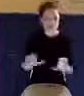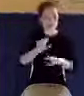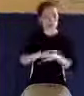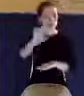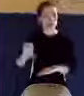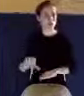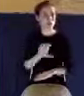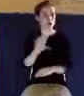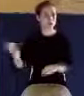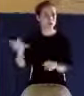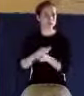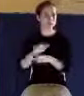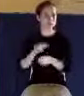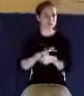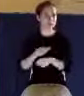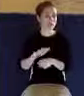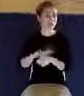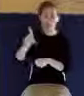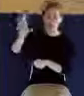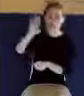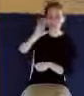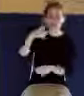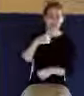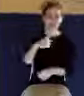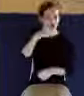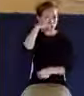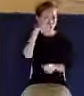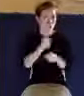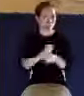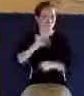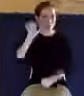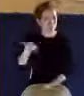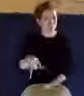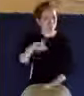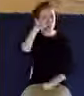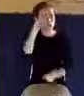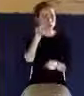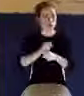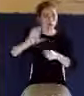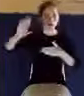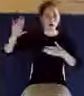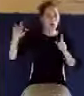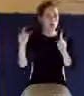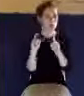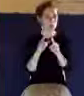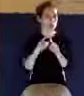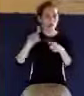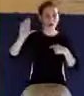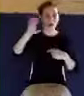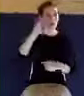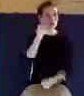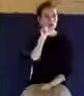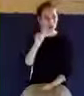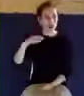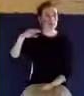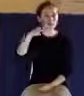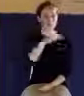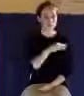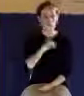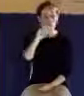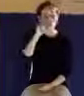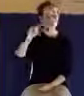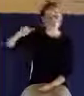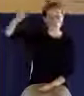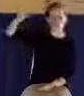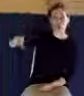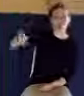trust in that. Believe in that. God cannot lie. Don't reject the witness of the spirit. When the Holy